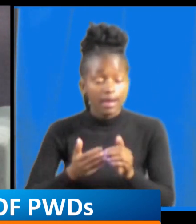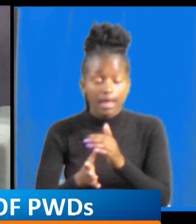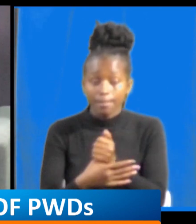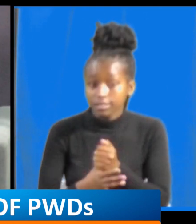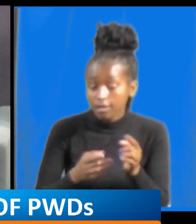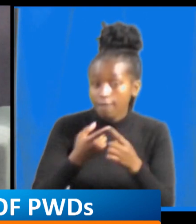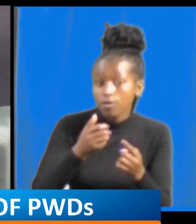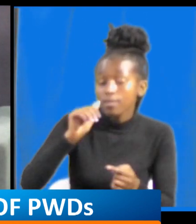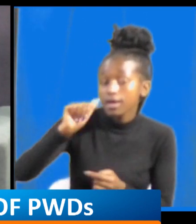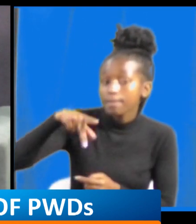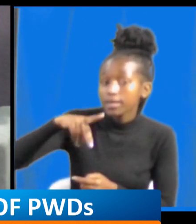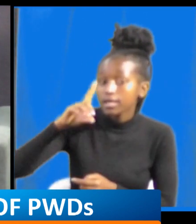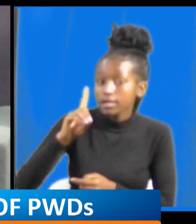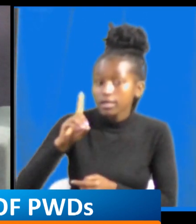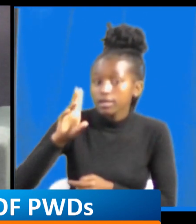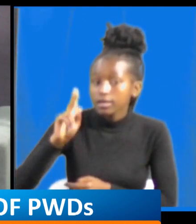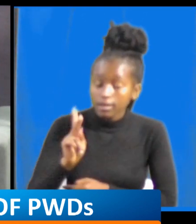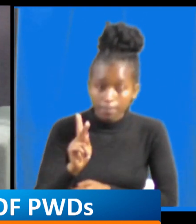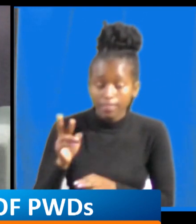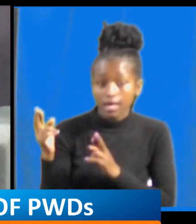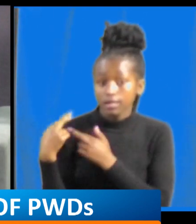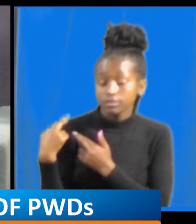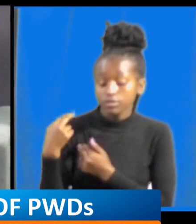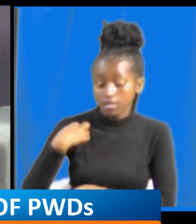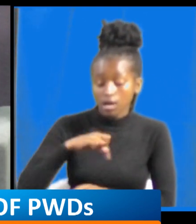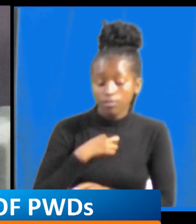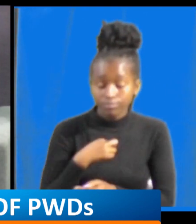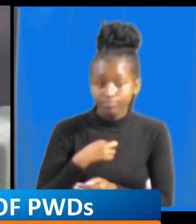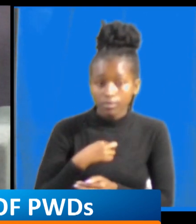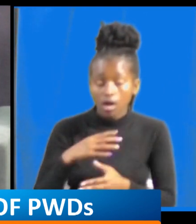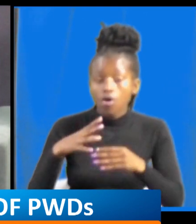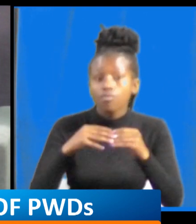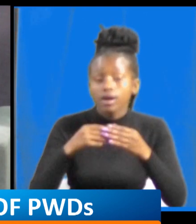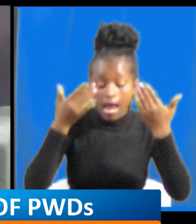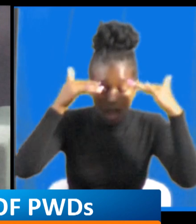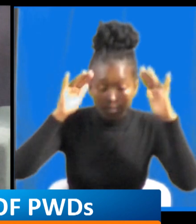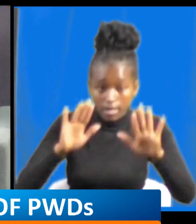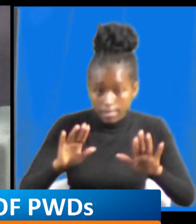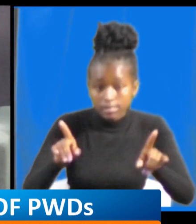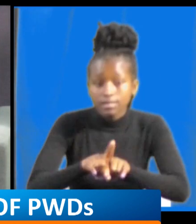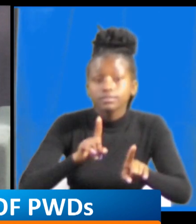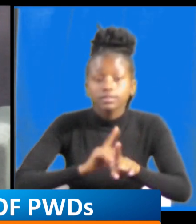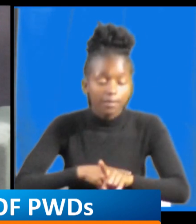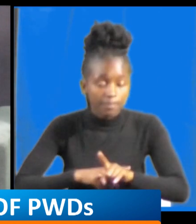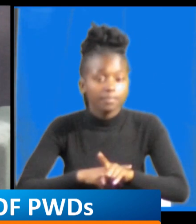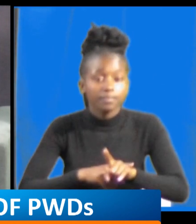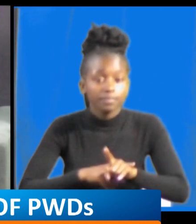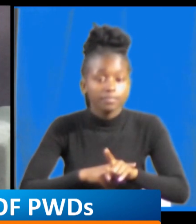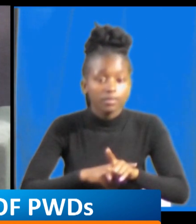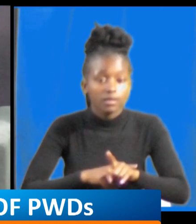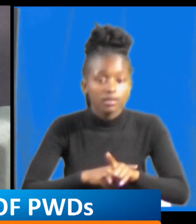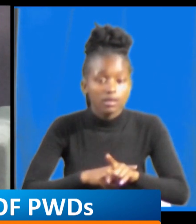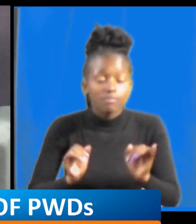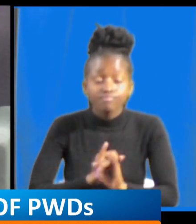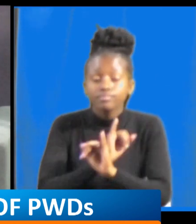our role was to create awareness and sensitization on the environment at large